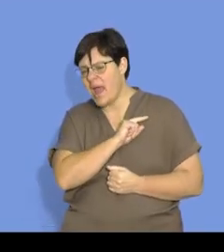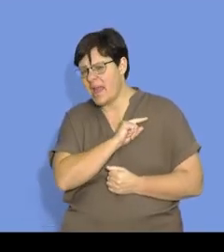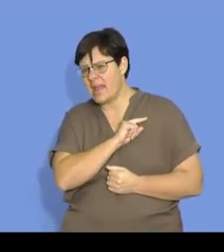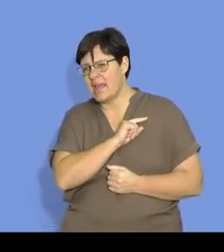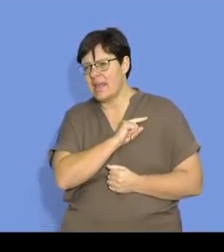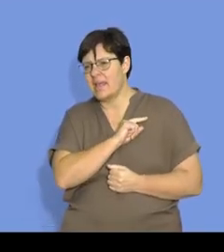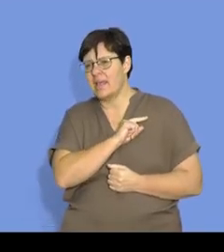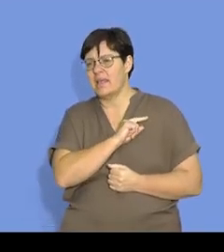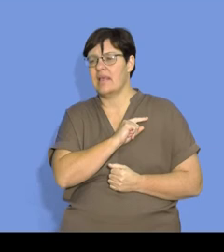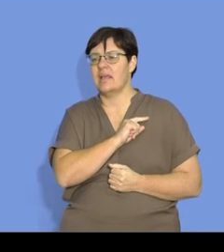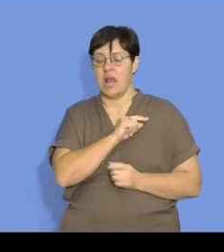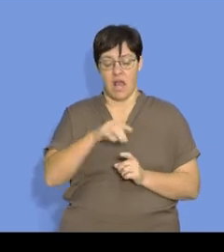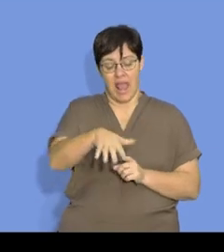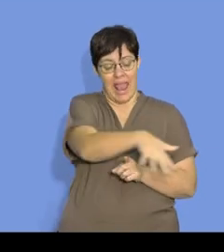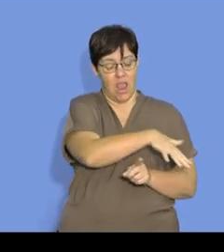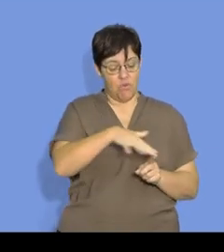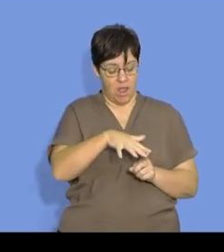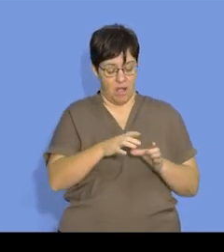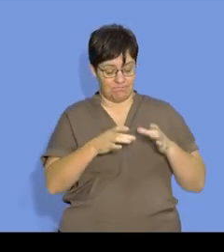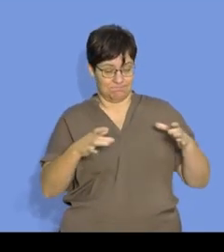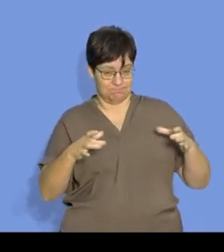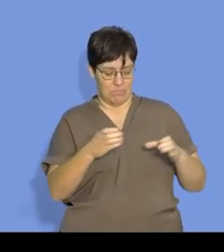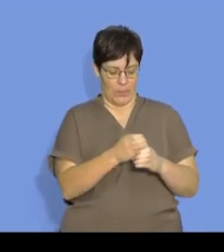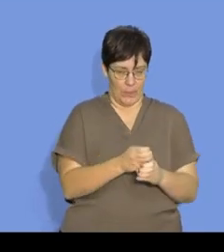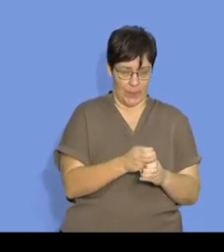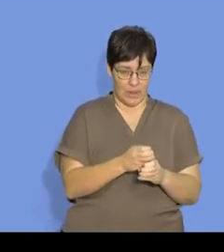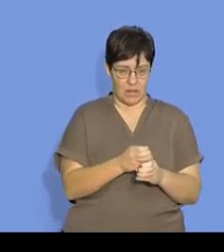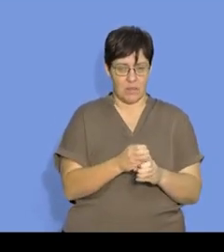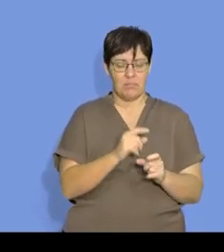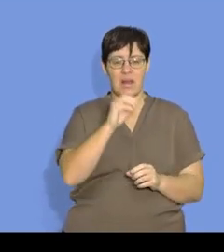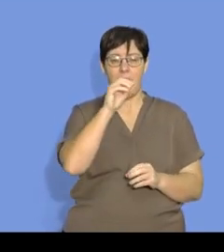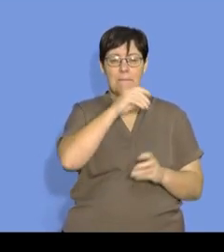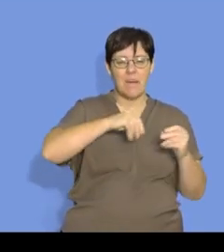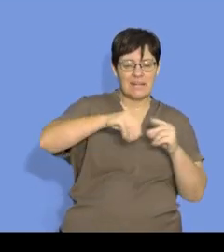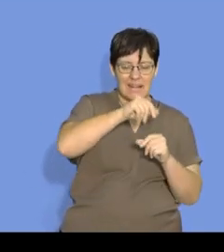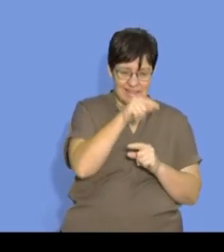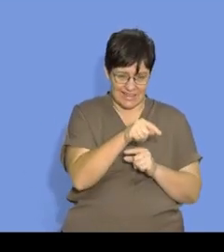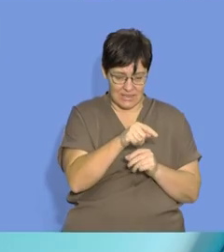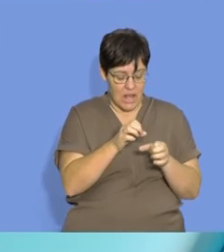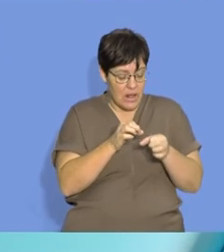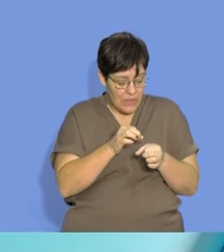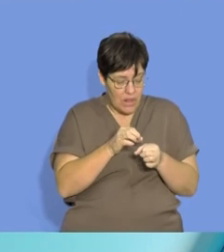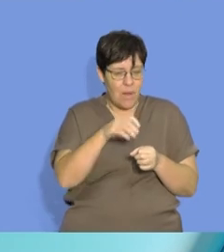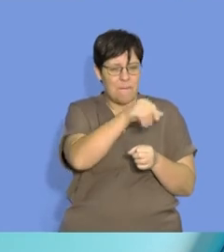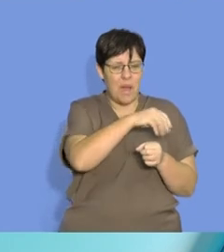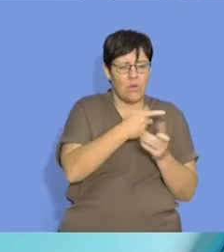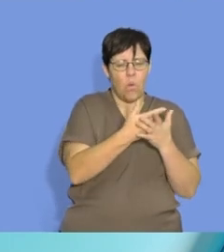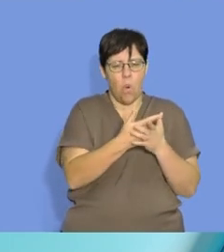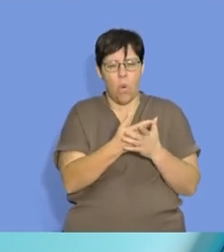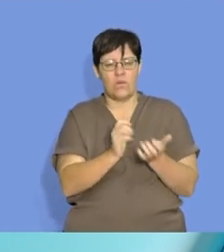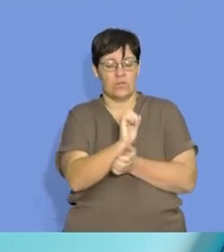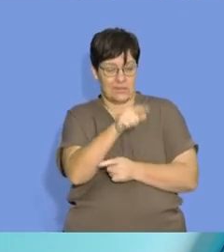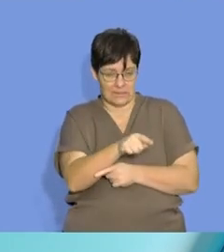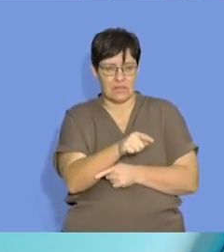does an increase in surface area? Now, when we talk about surface area, I want us to know that surface